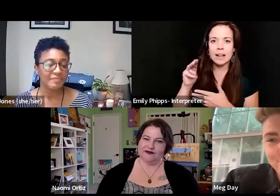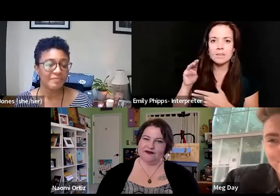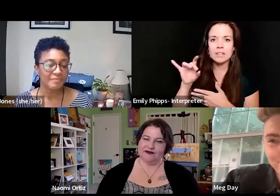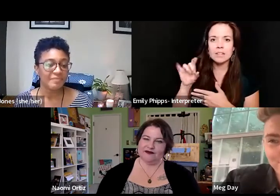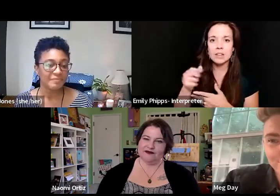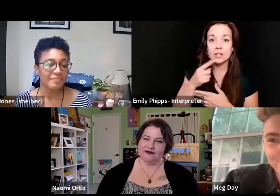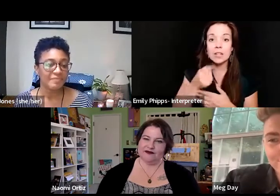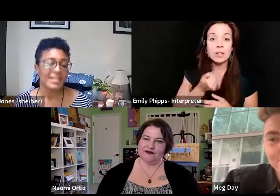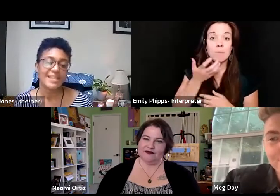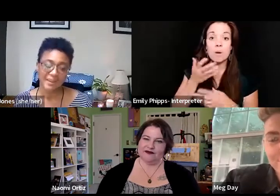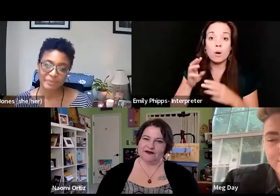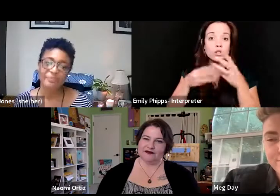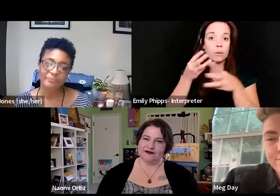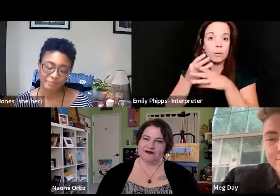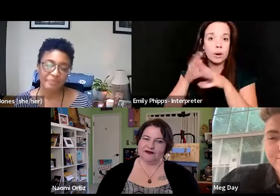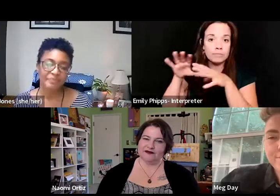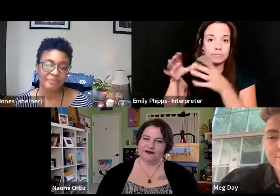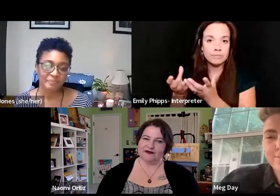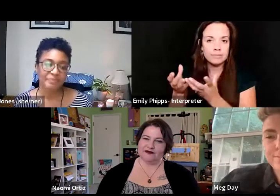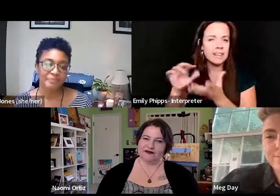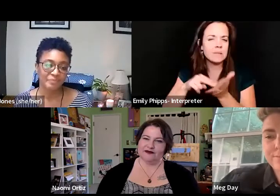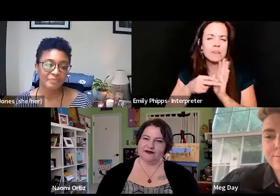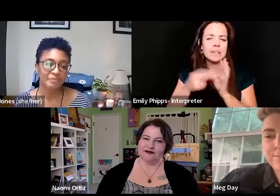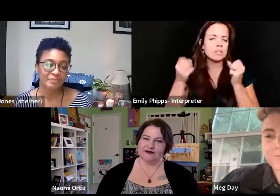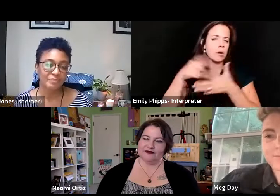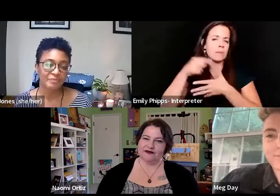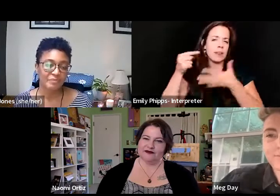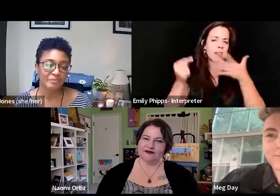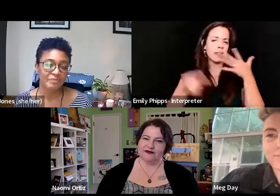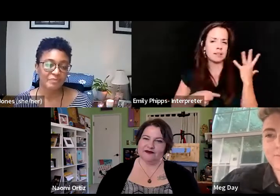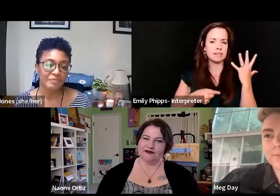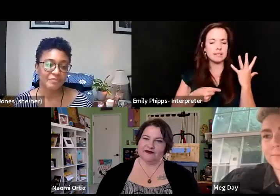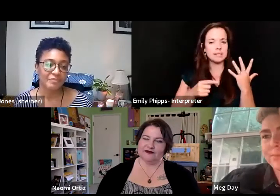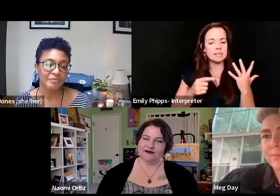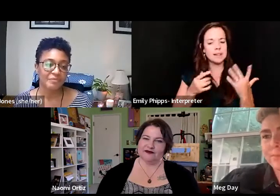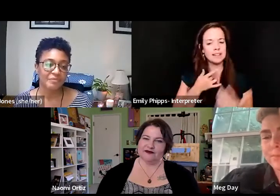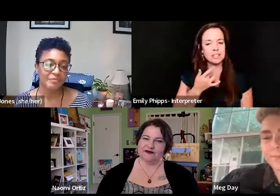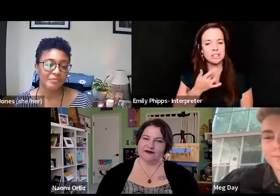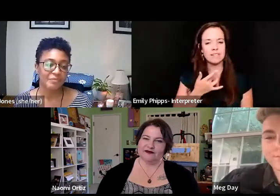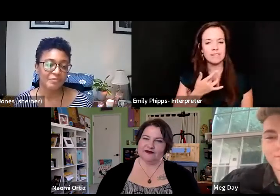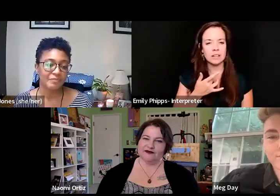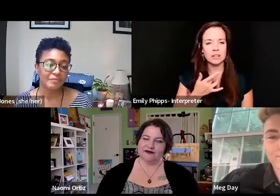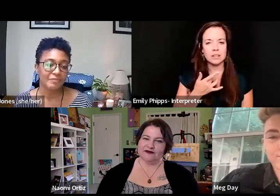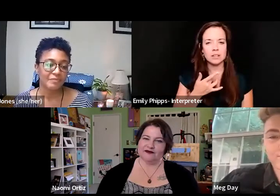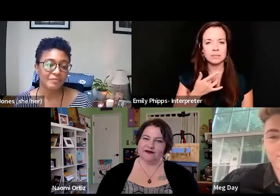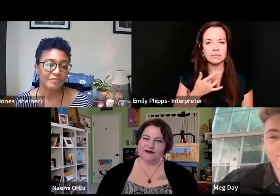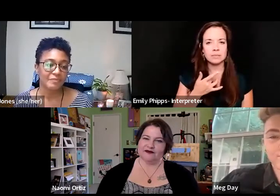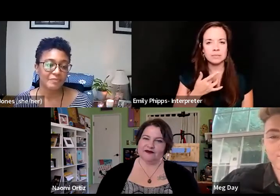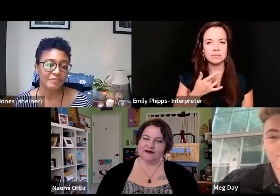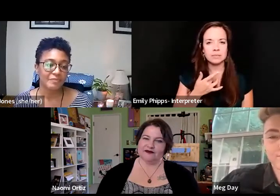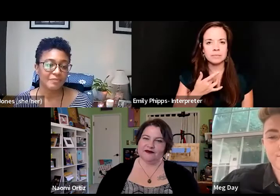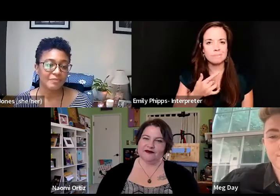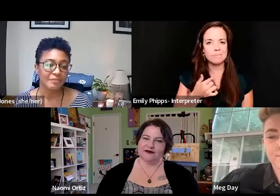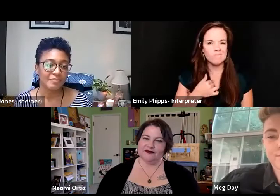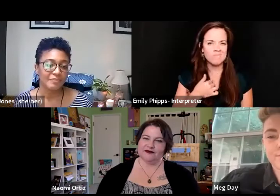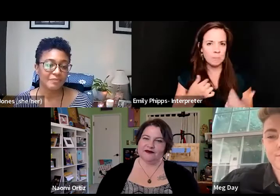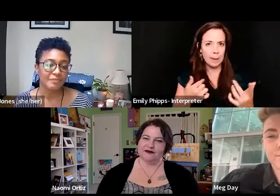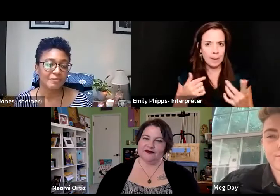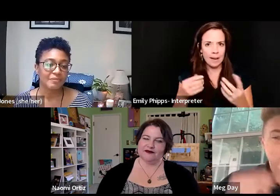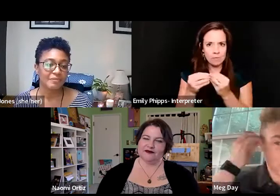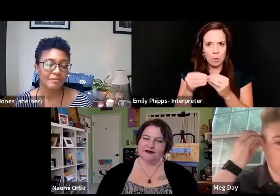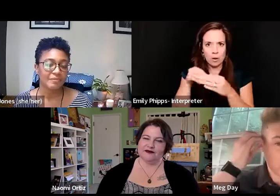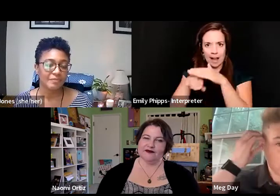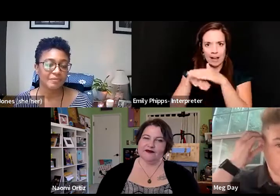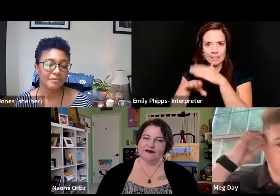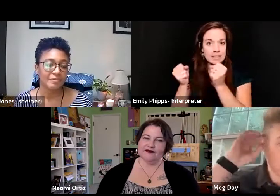right, that can mean so many things. But I guess hearing that it just makes me feel how and I've got more access than a lot of people. But I